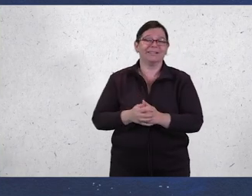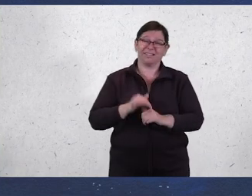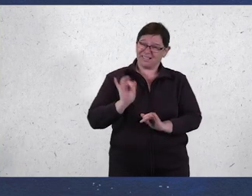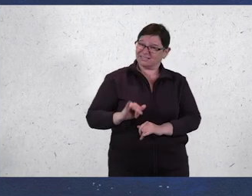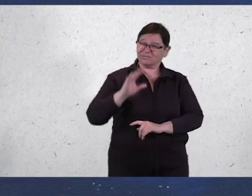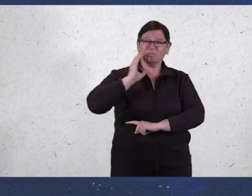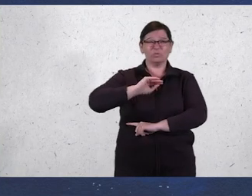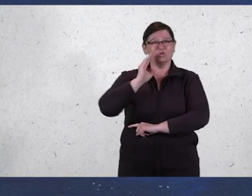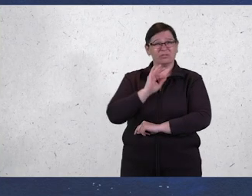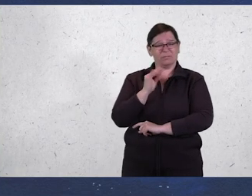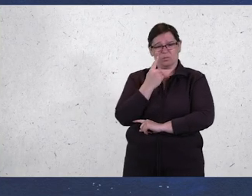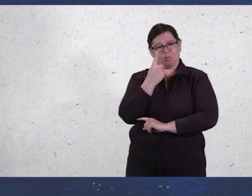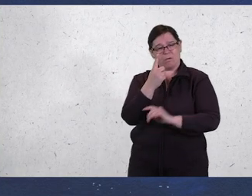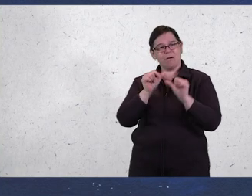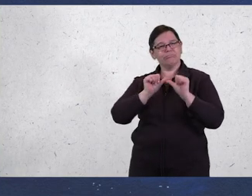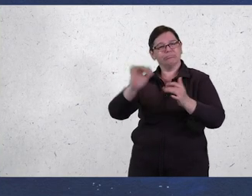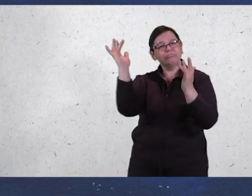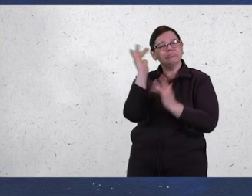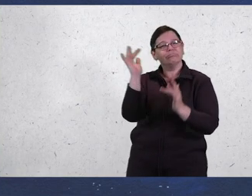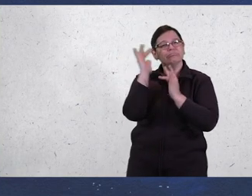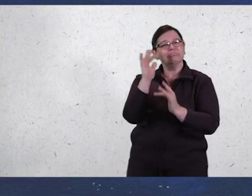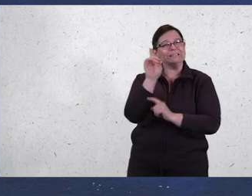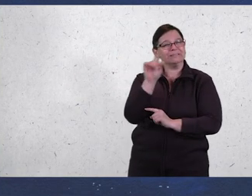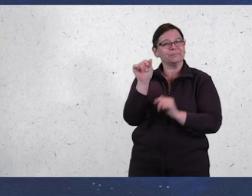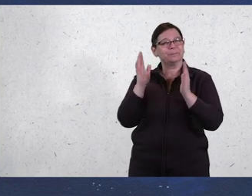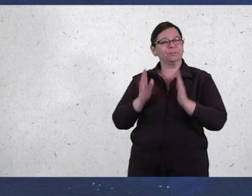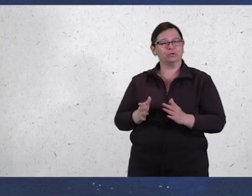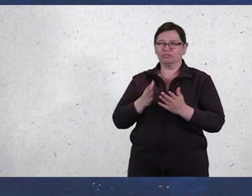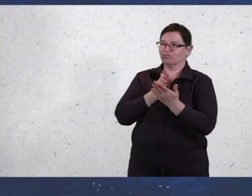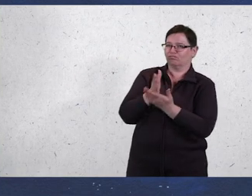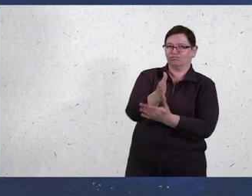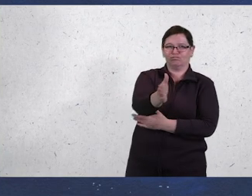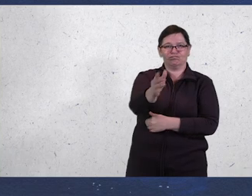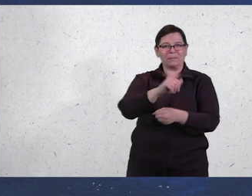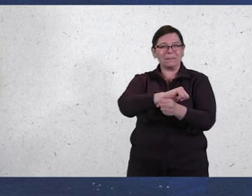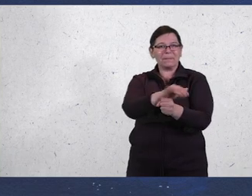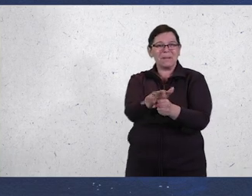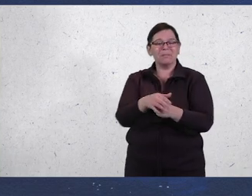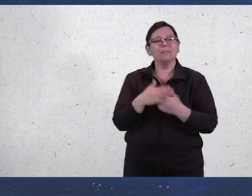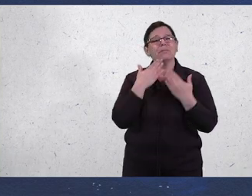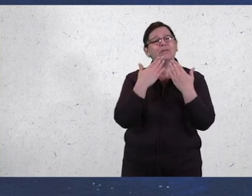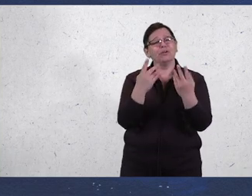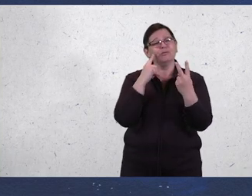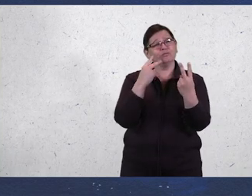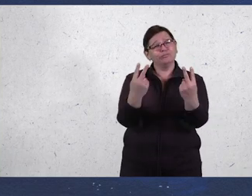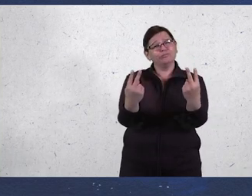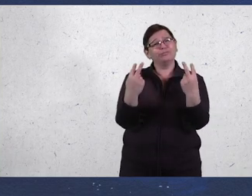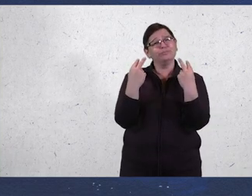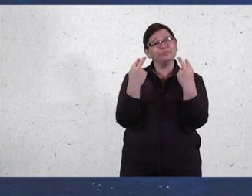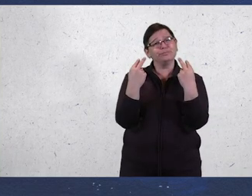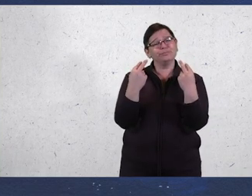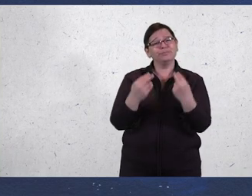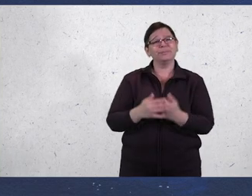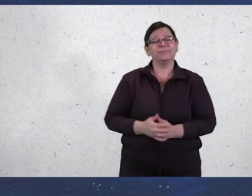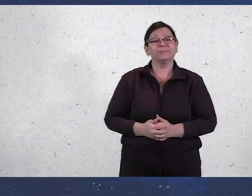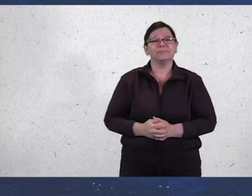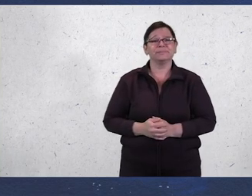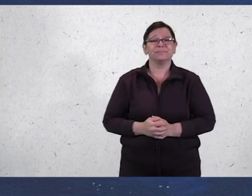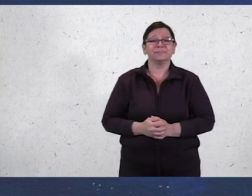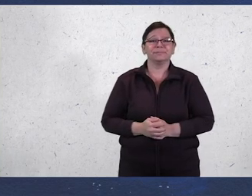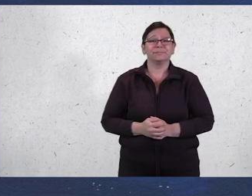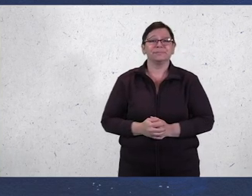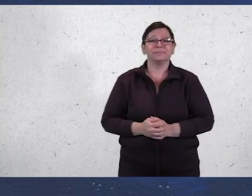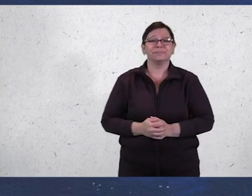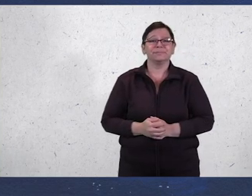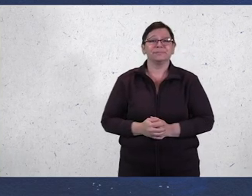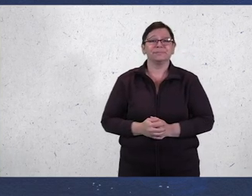These are just the experiences of one chronically ill disabled person throughout the pandemic. Thank you so much for taking the time to